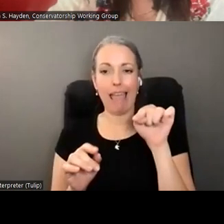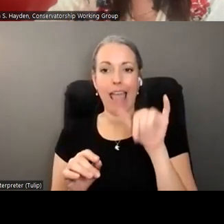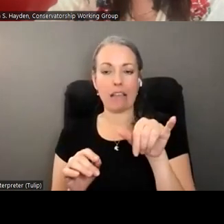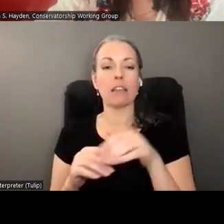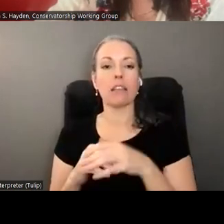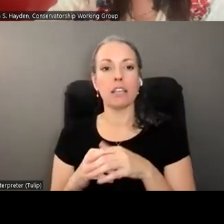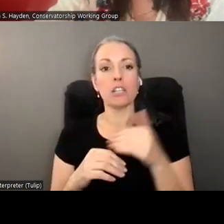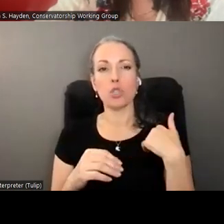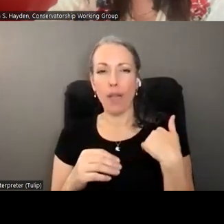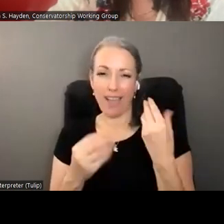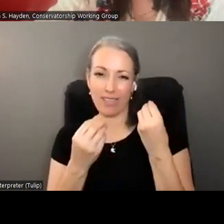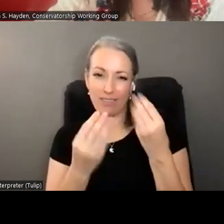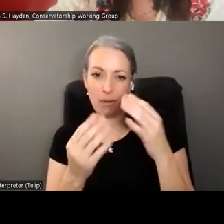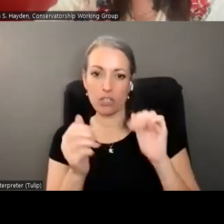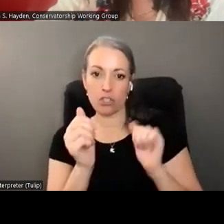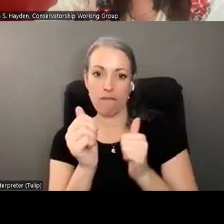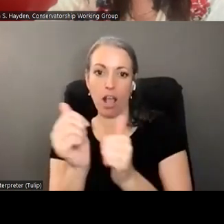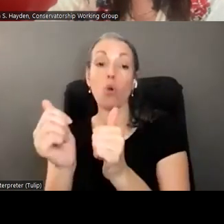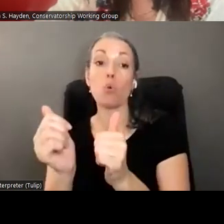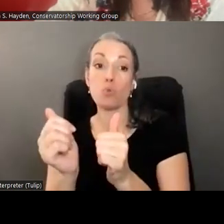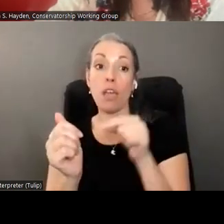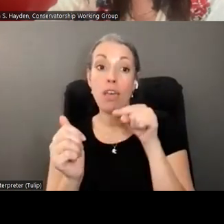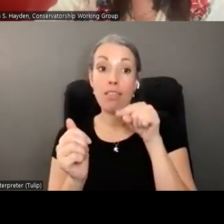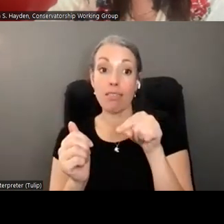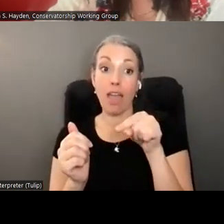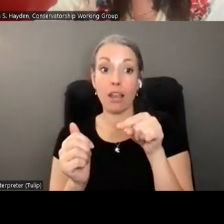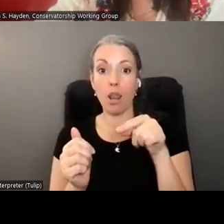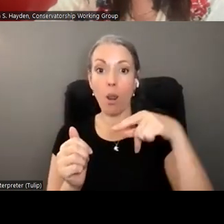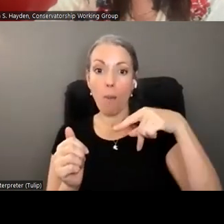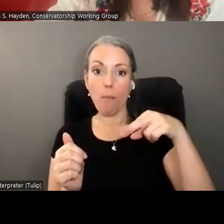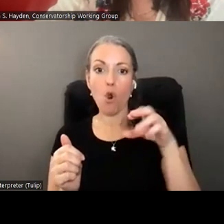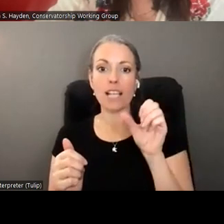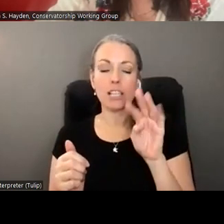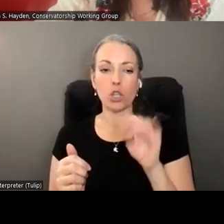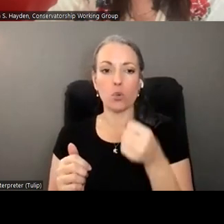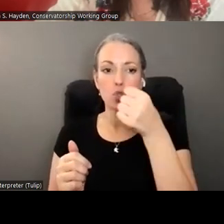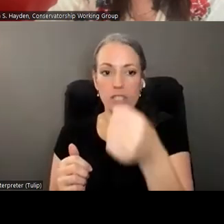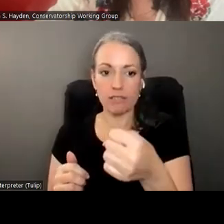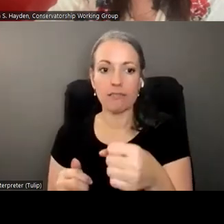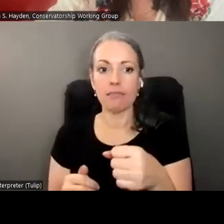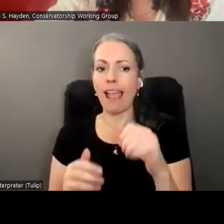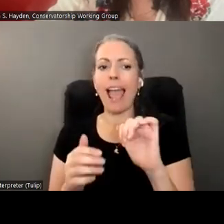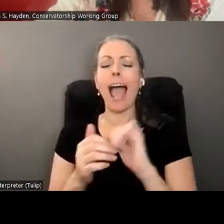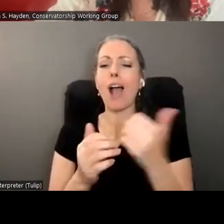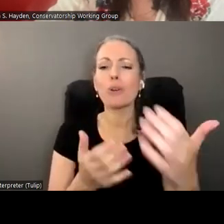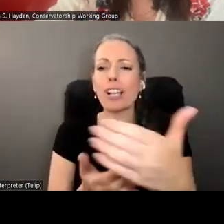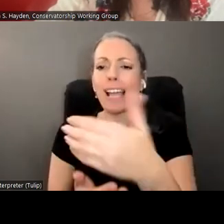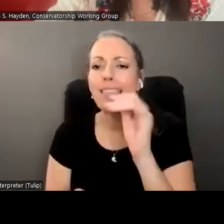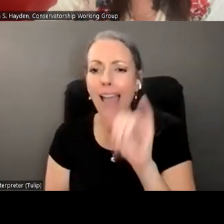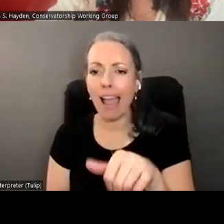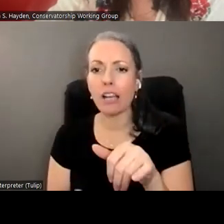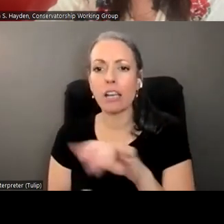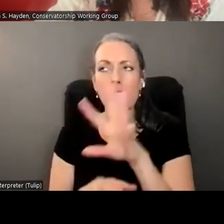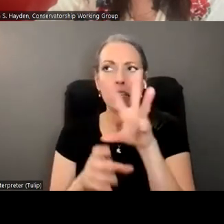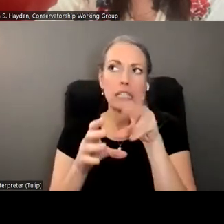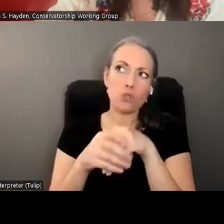have data that follows the prosecutions? How is that collected? So we track it internally. don't